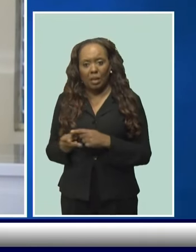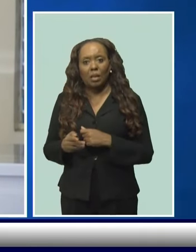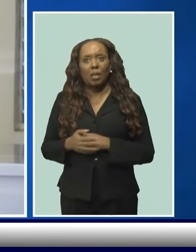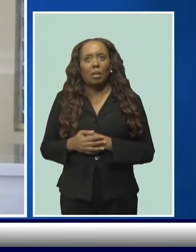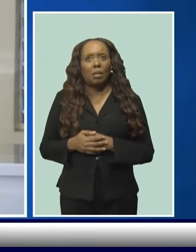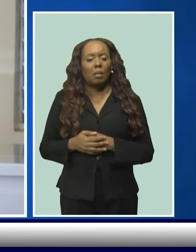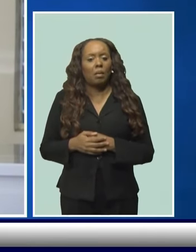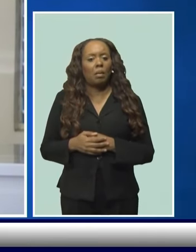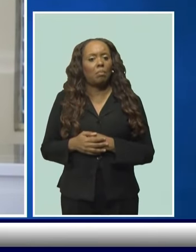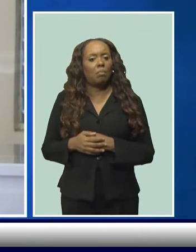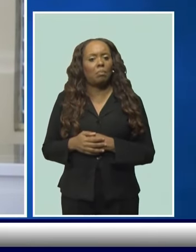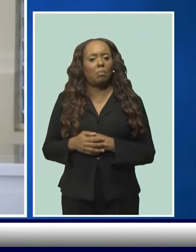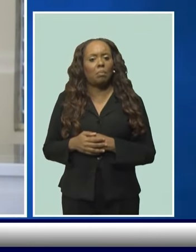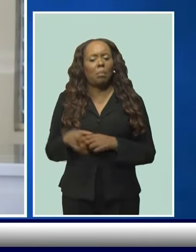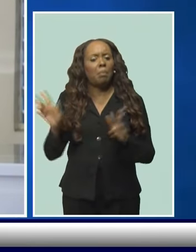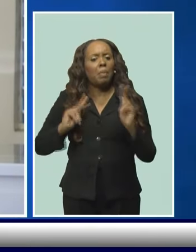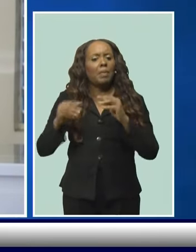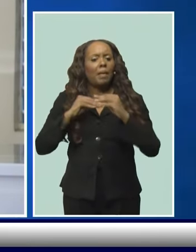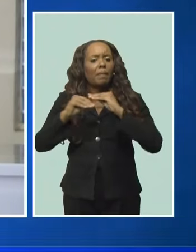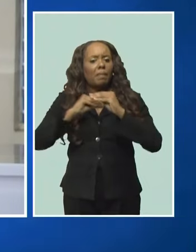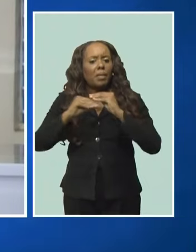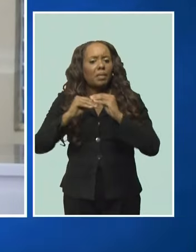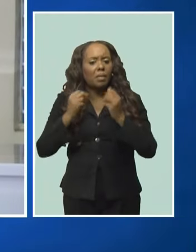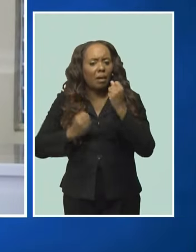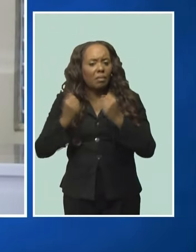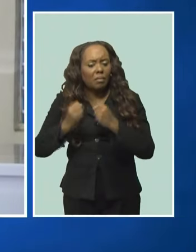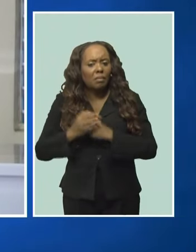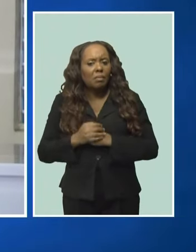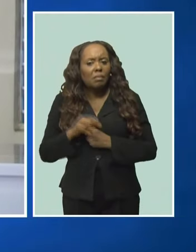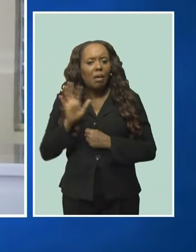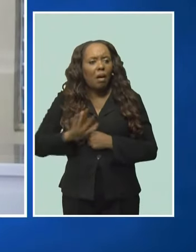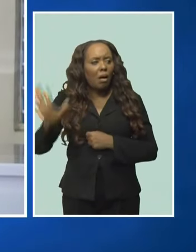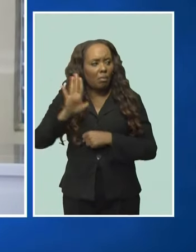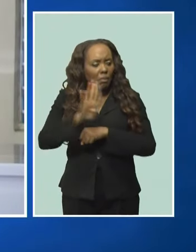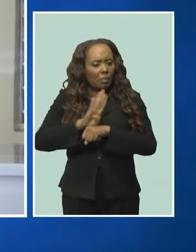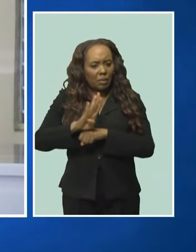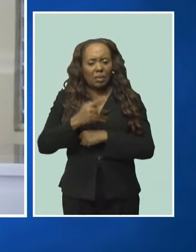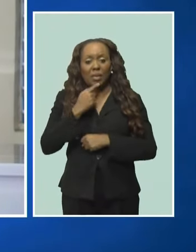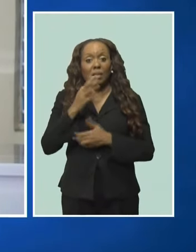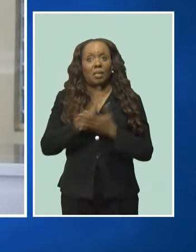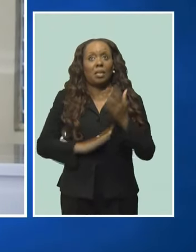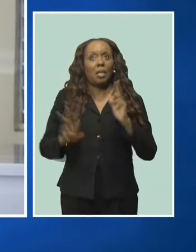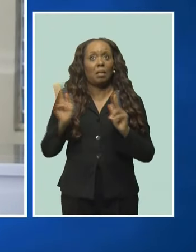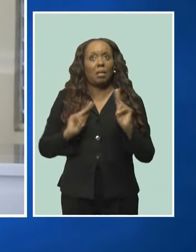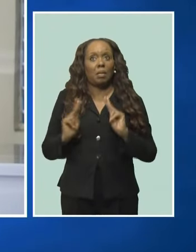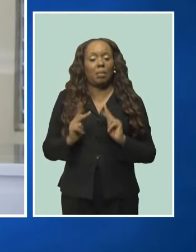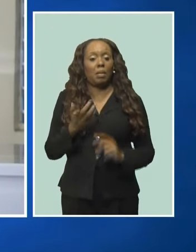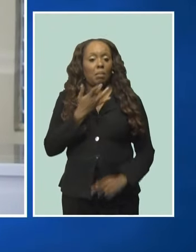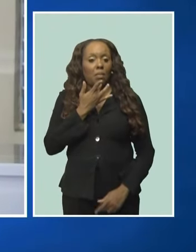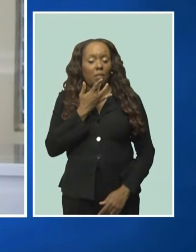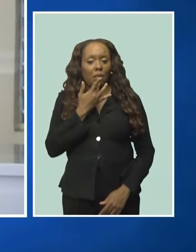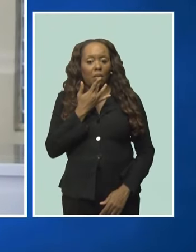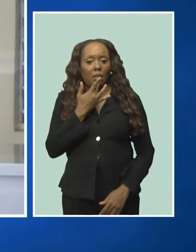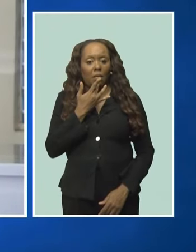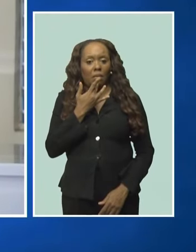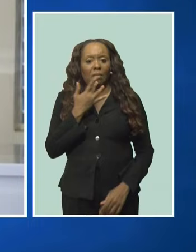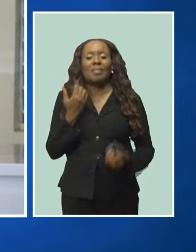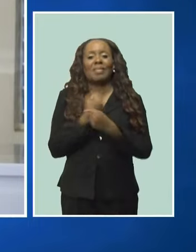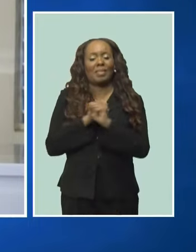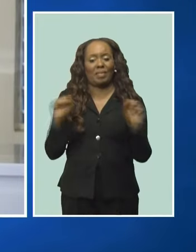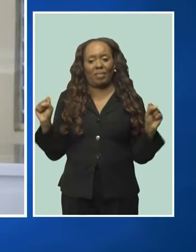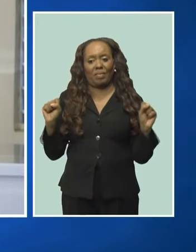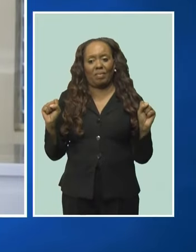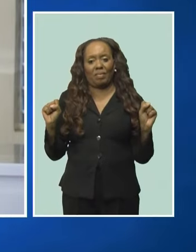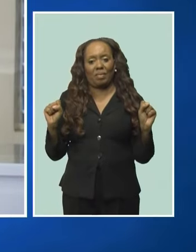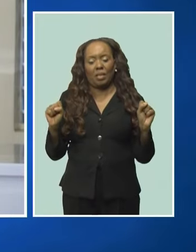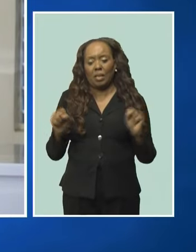around Barbados have said, look, what we're finding is that some of our clients prefer the safety of the Mechanics Bay where they